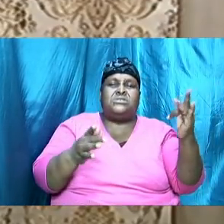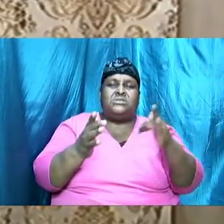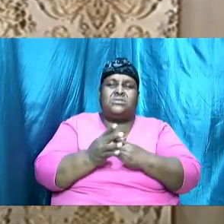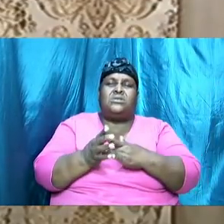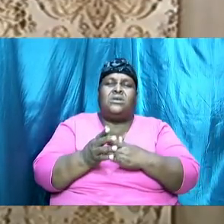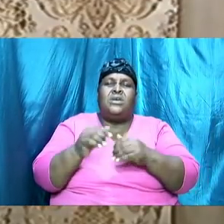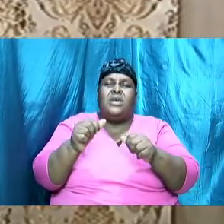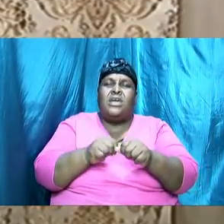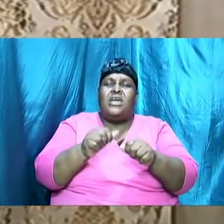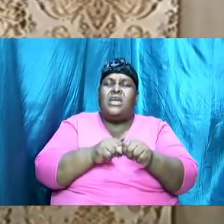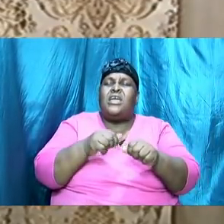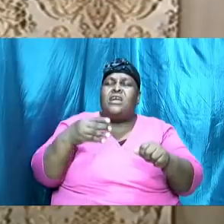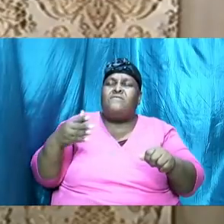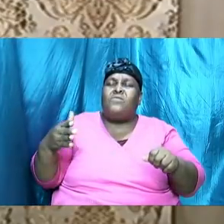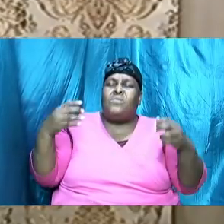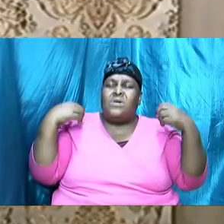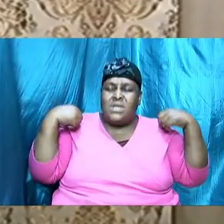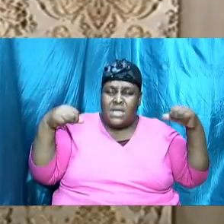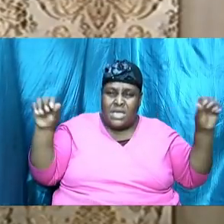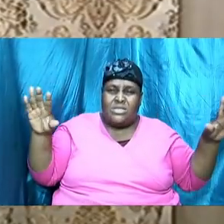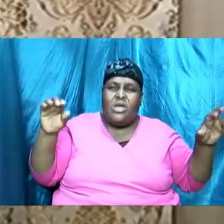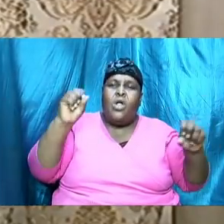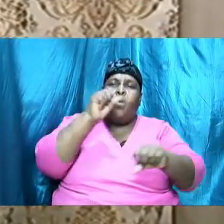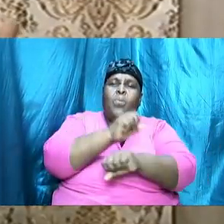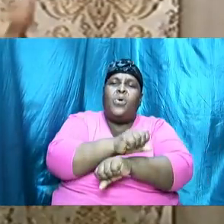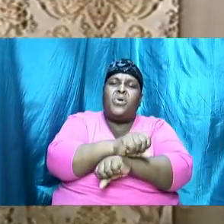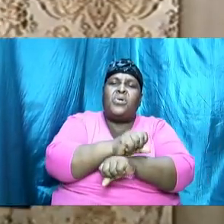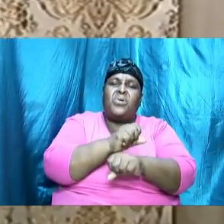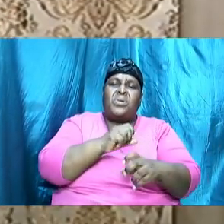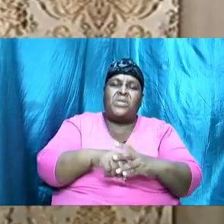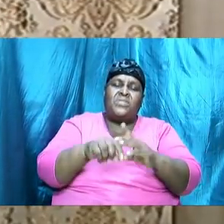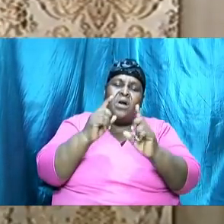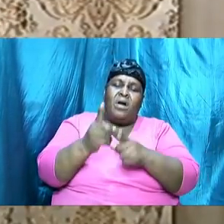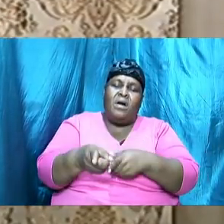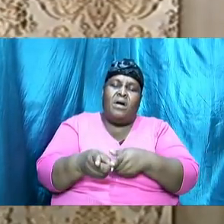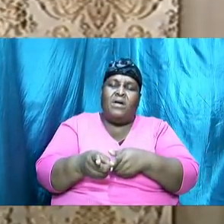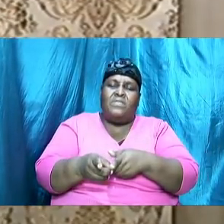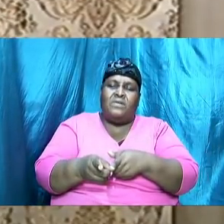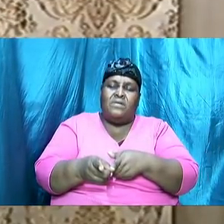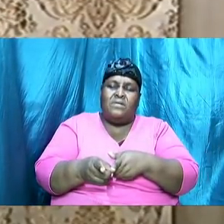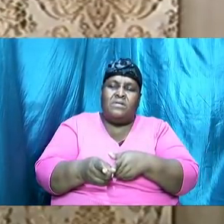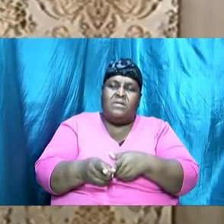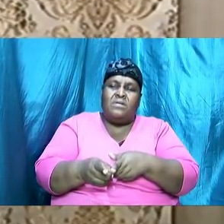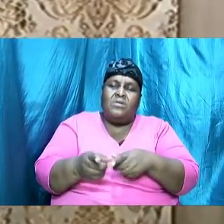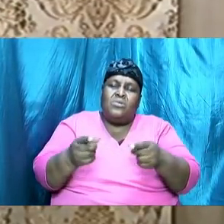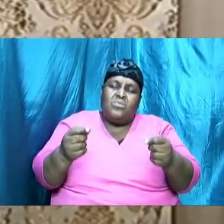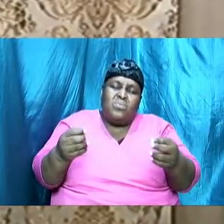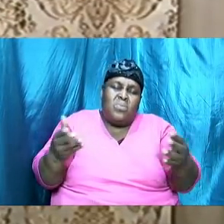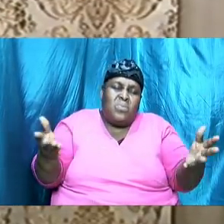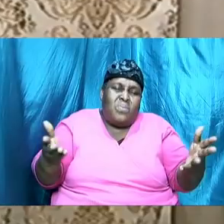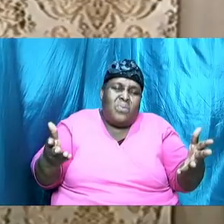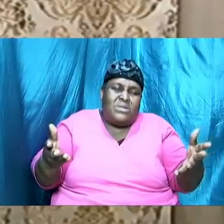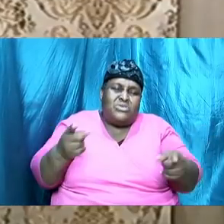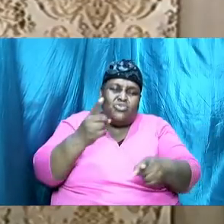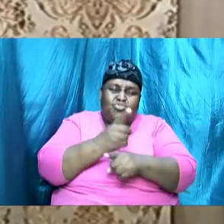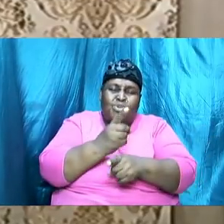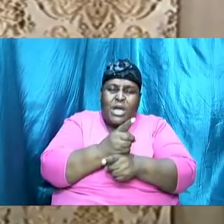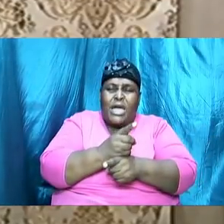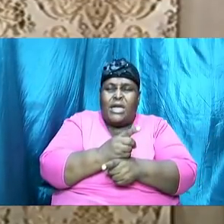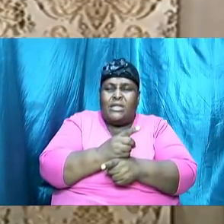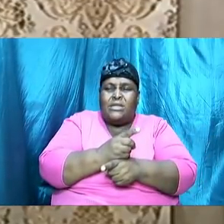in their synchronize in their order of synchronism everyone do what it is that they must do